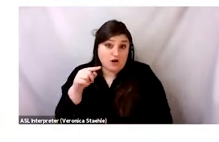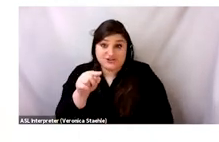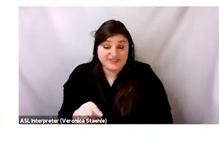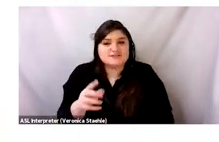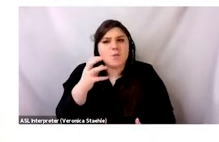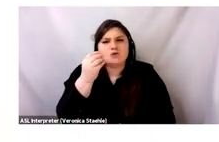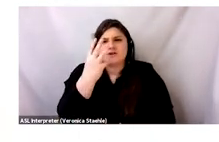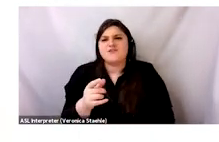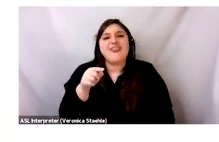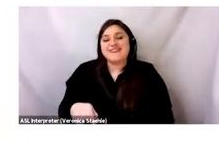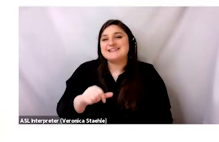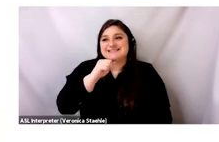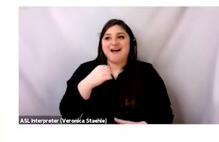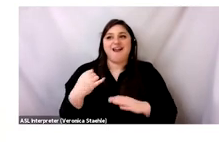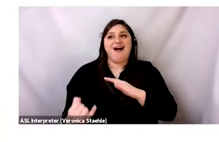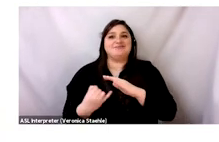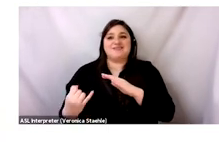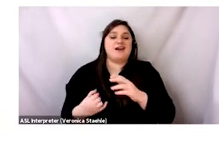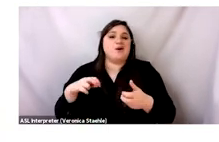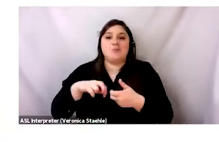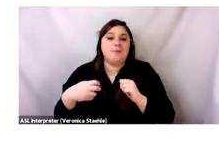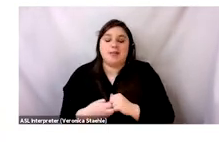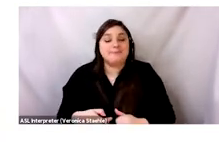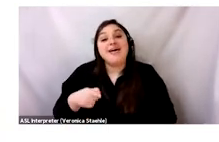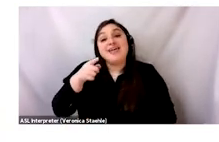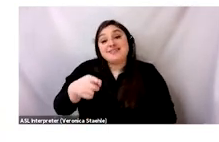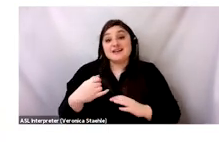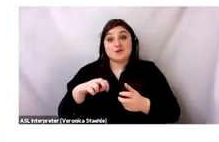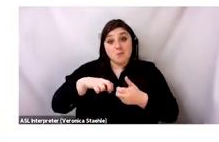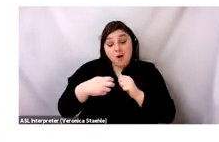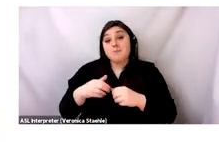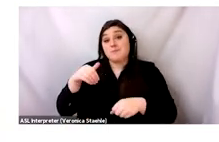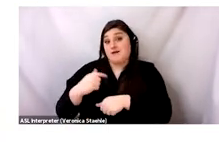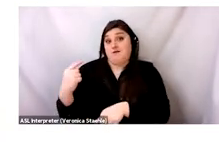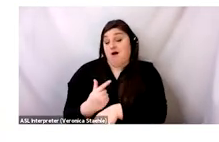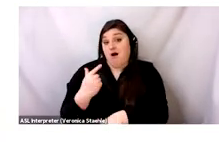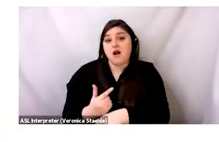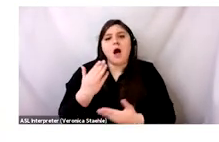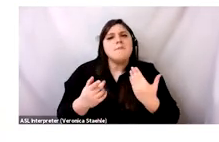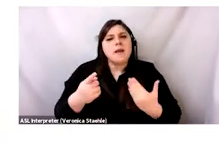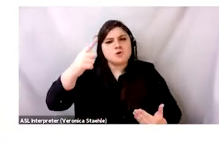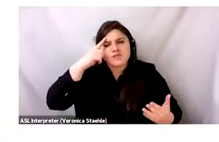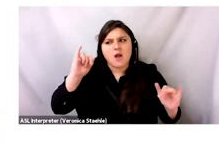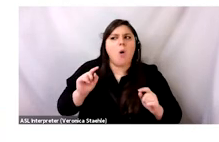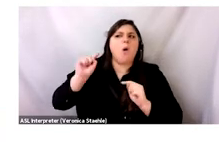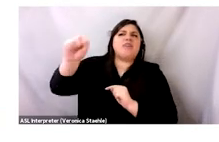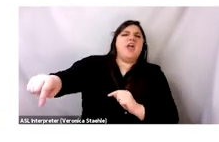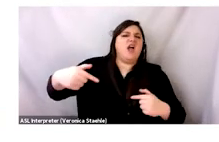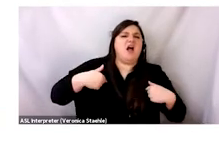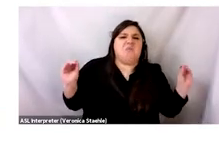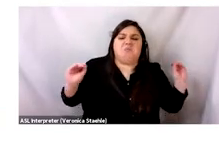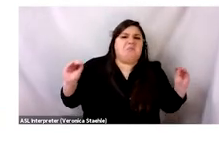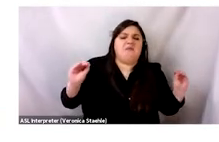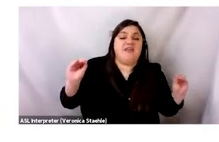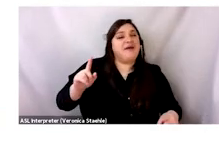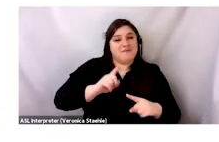know that none of this is isolated. It has a way of connecting to us all in a way. Even if it's not connected to